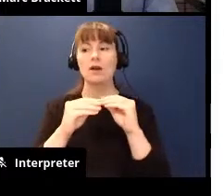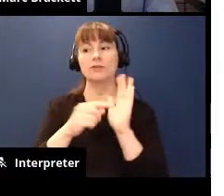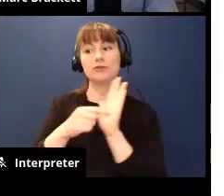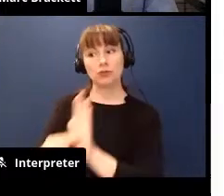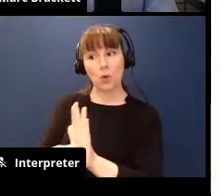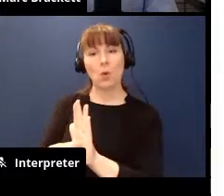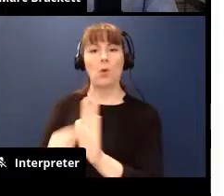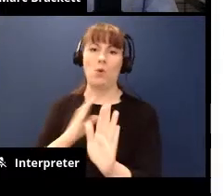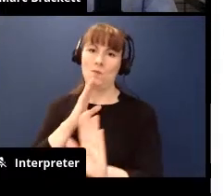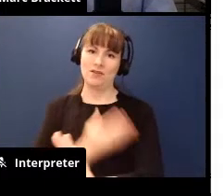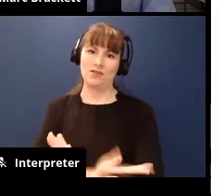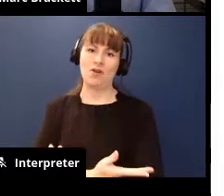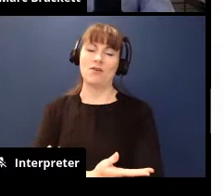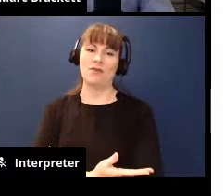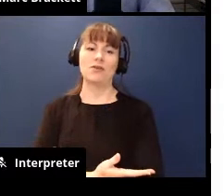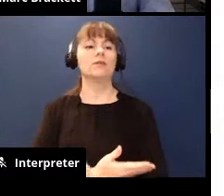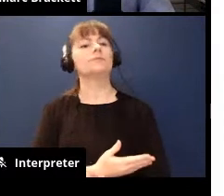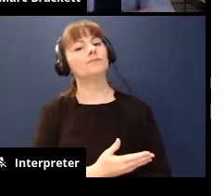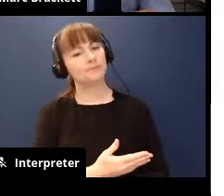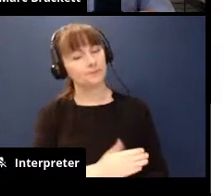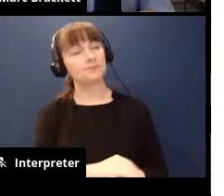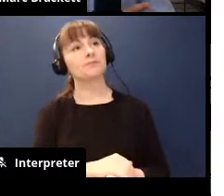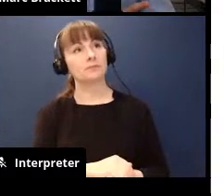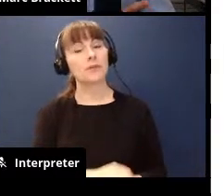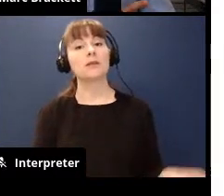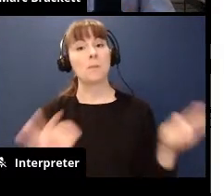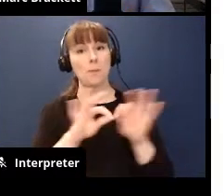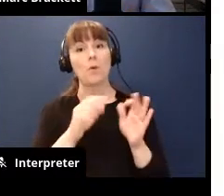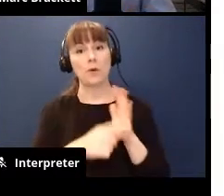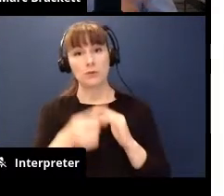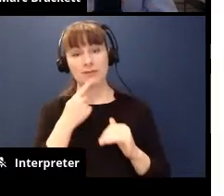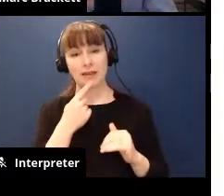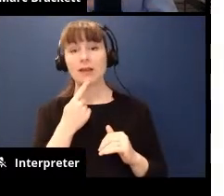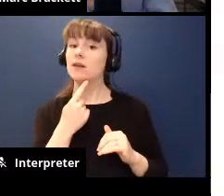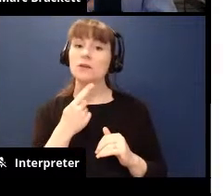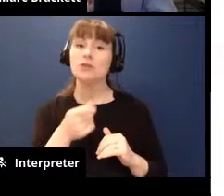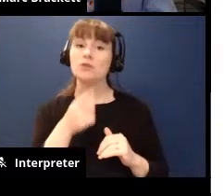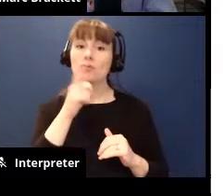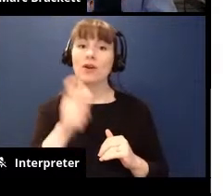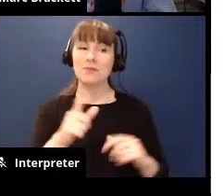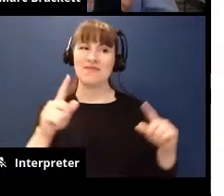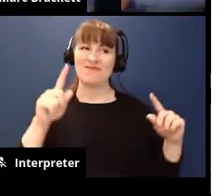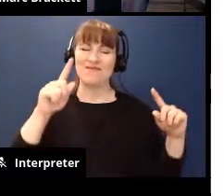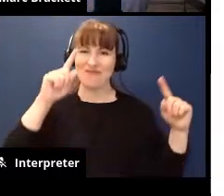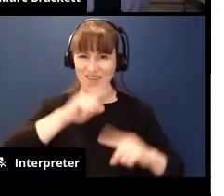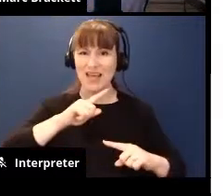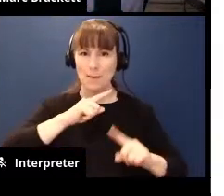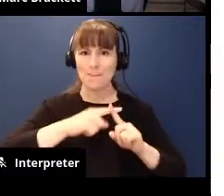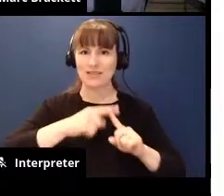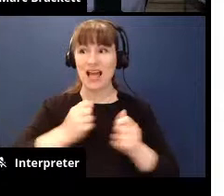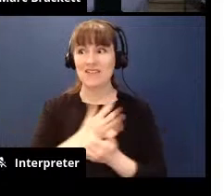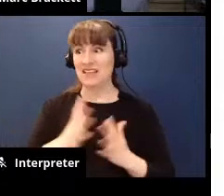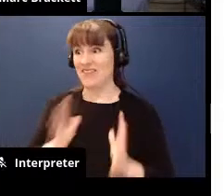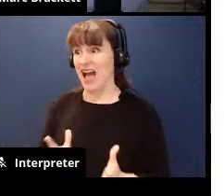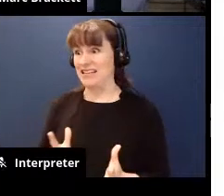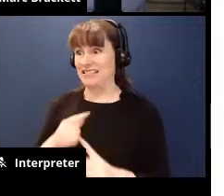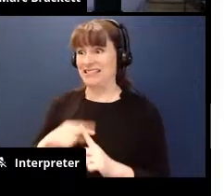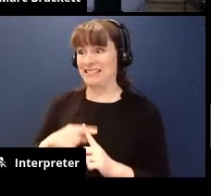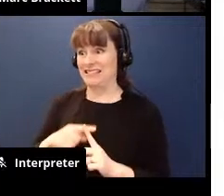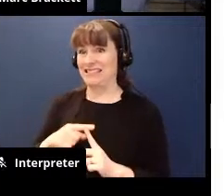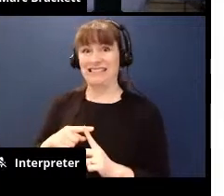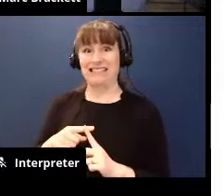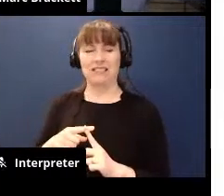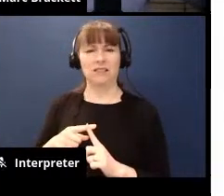daughter so it doesn't and that's important what you're saying jenny is that you don't have to be like fake positive like everything's gonna be fine like